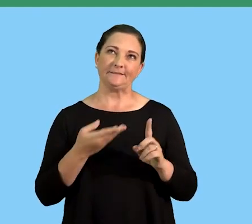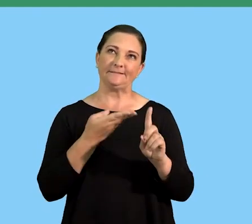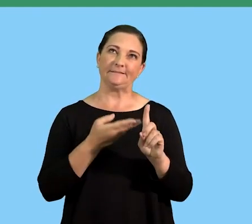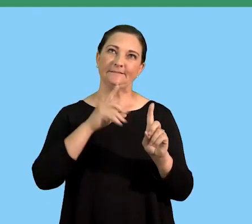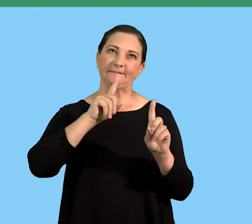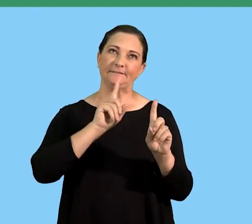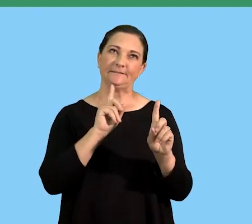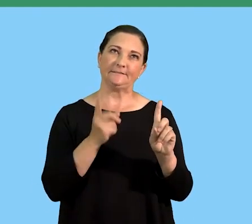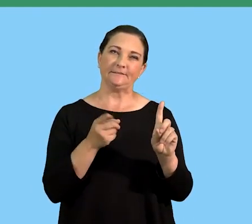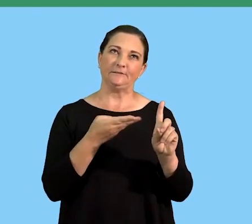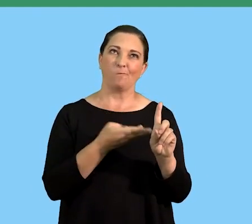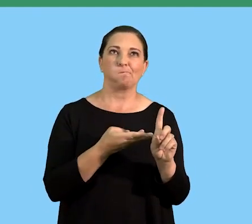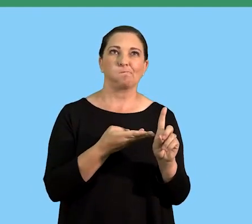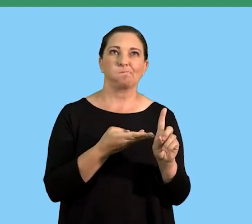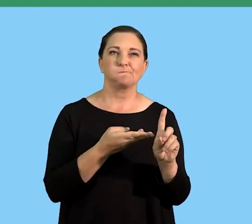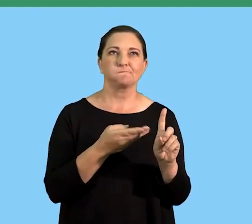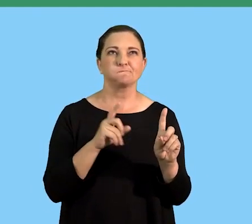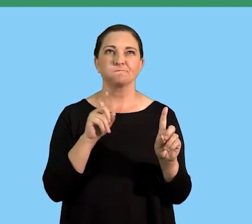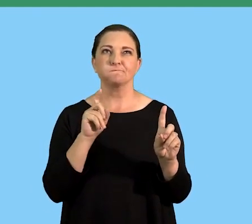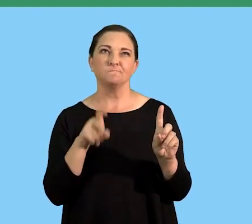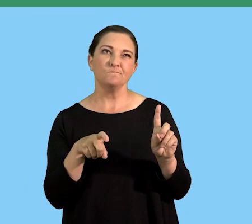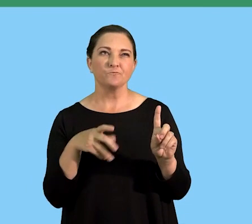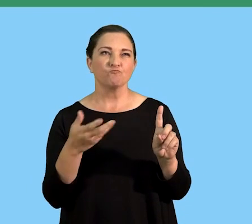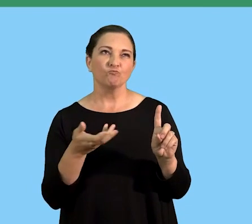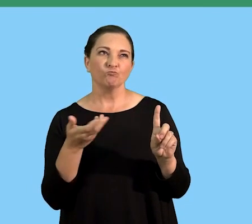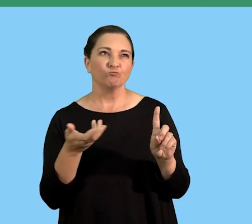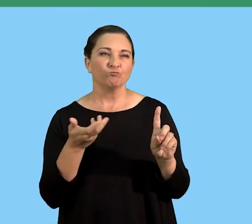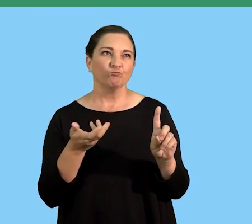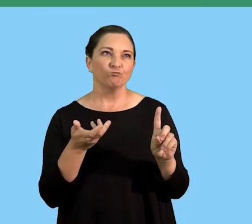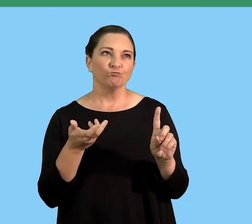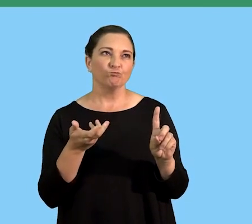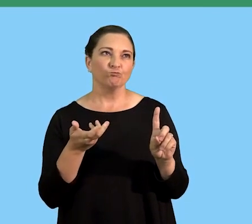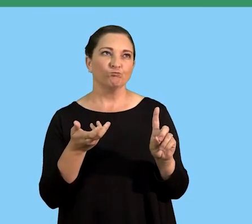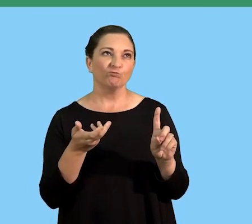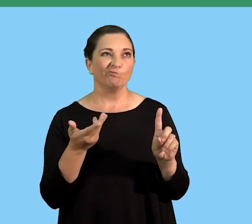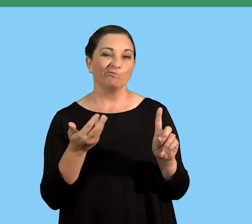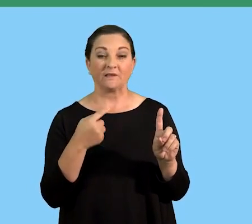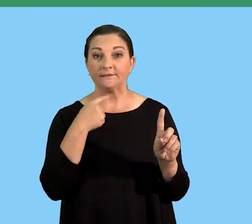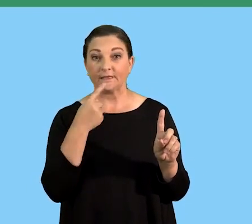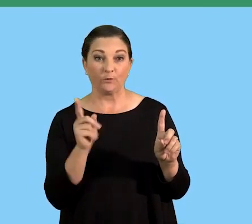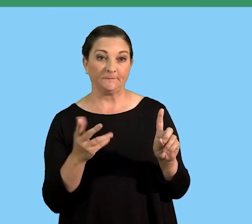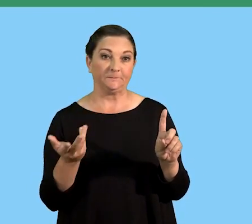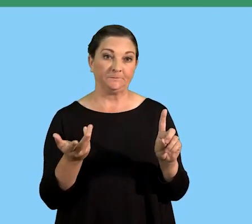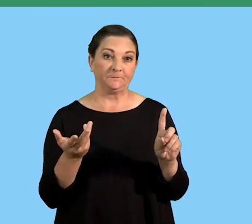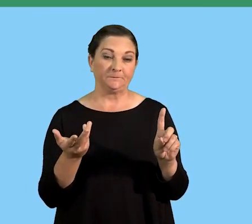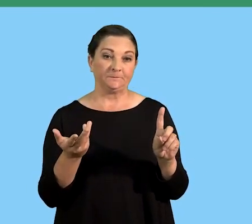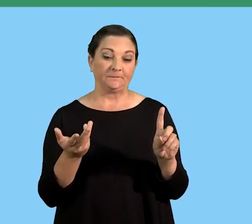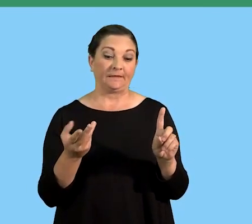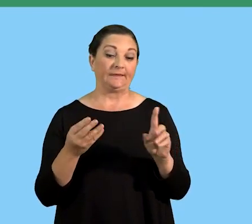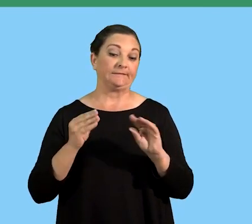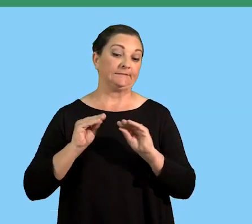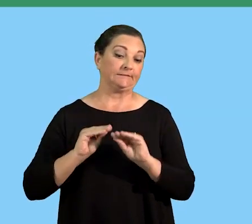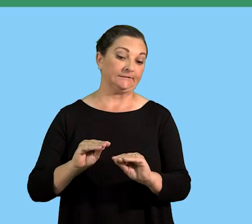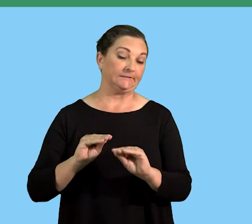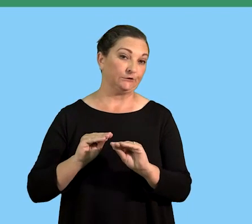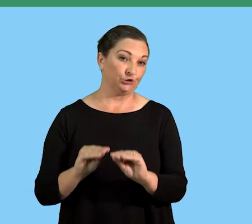And then maybe the teacher must also be able to, let's say,